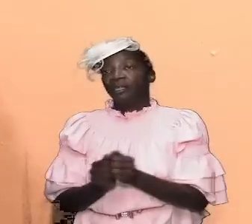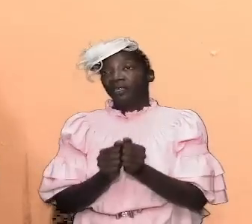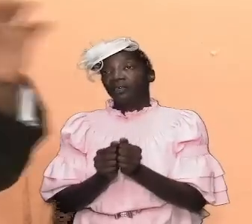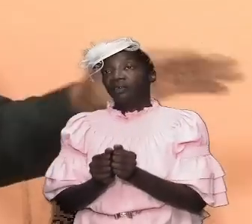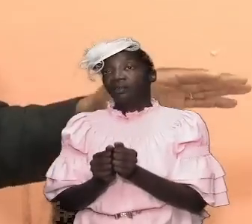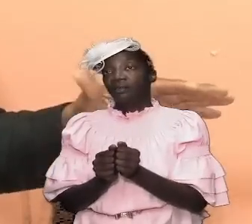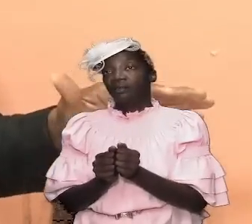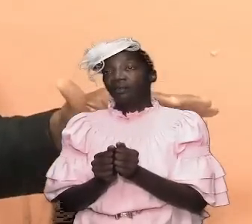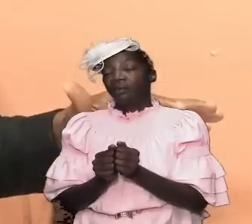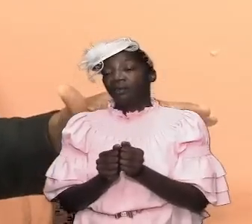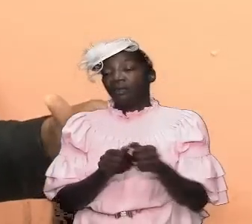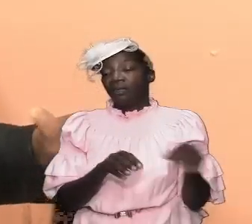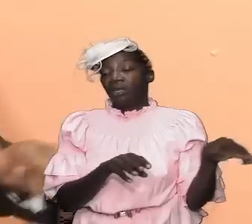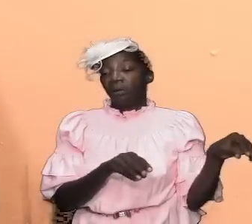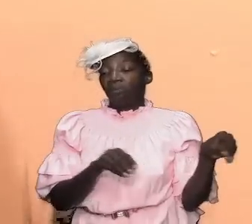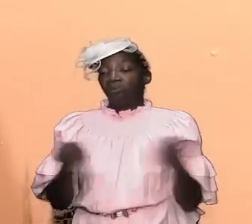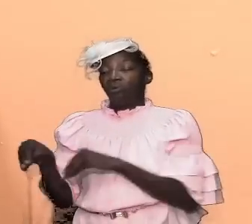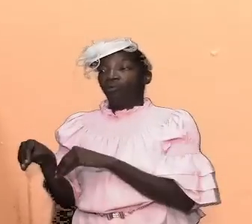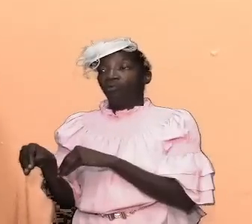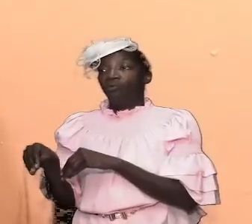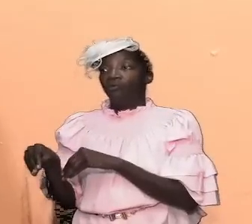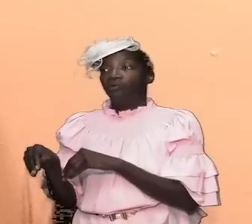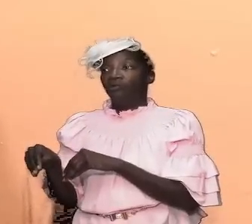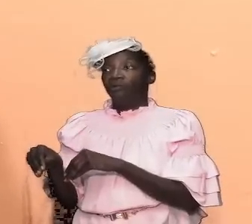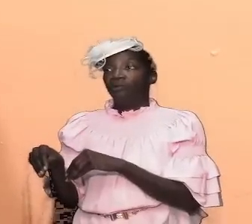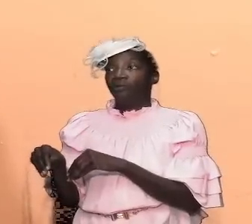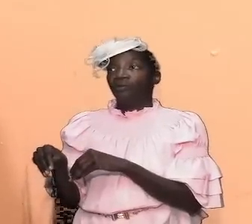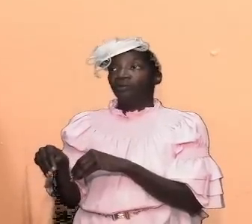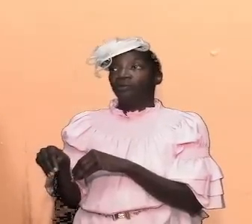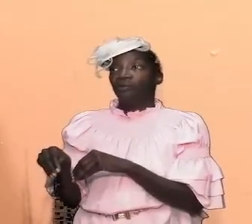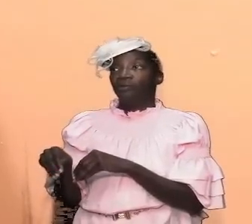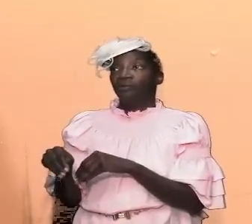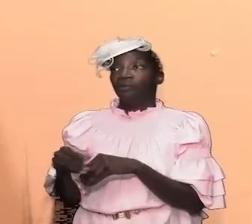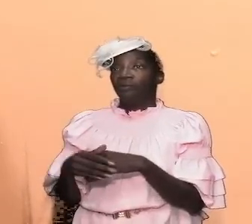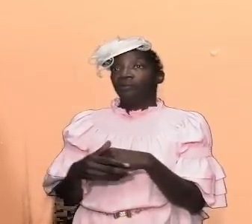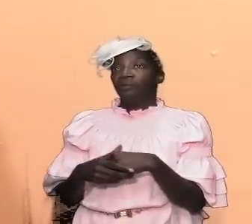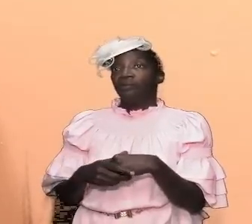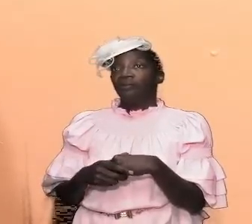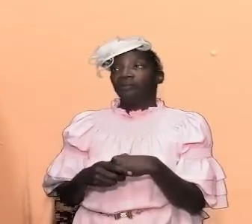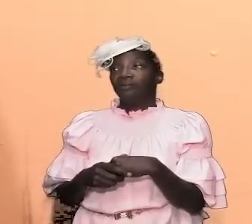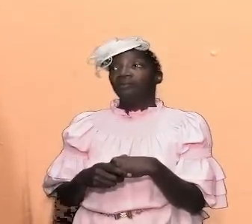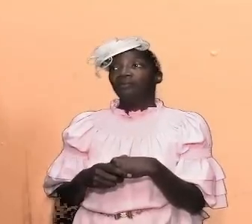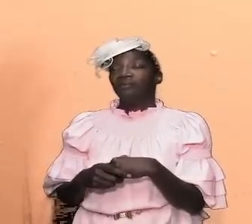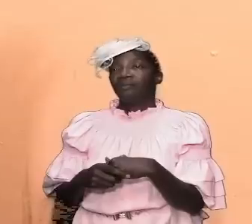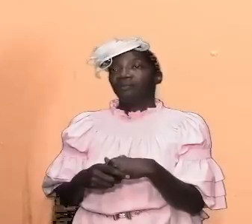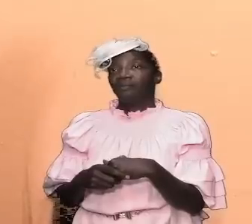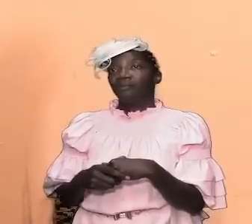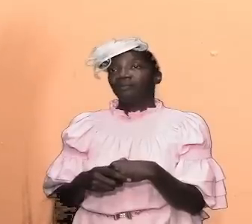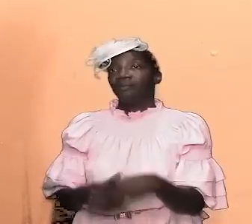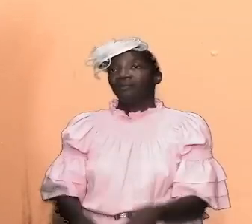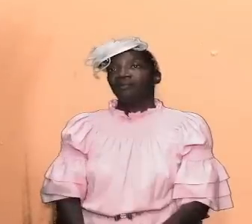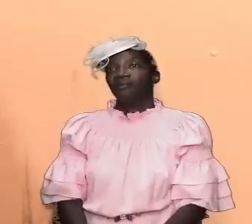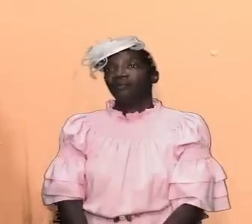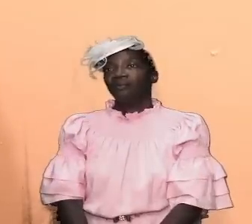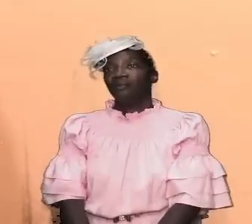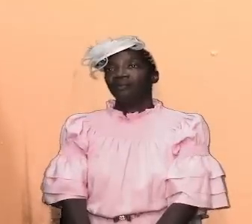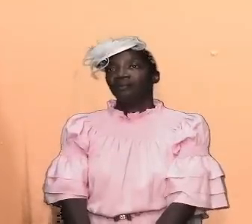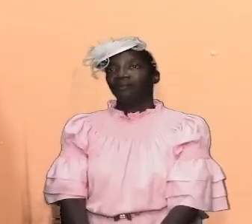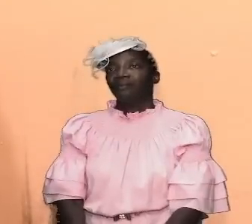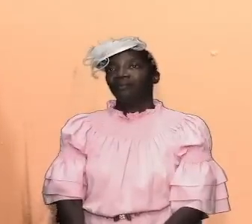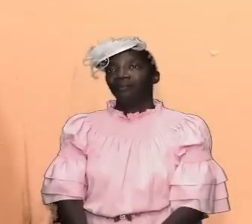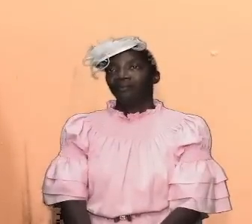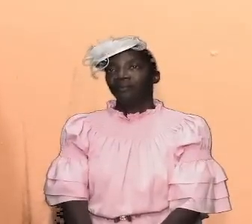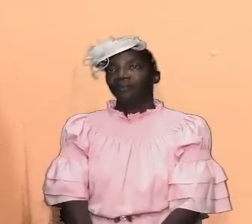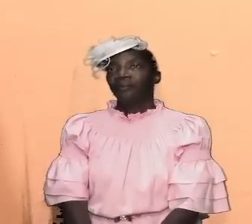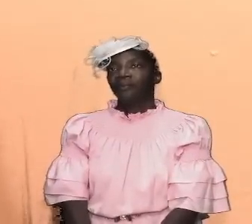they drifted and before long before long and i will be must stop here